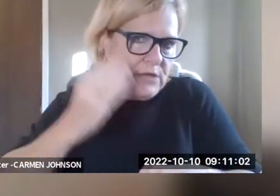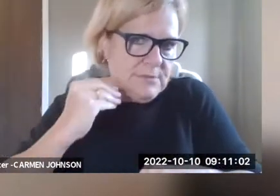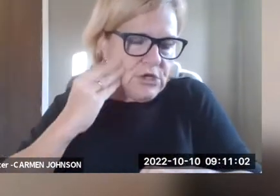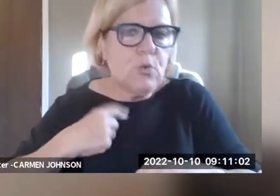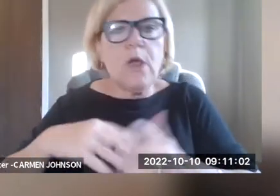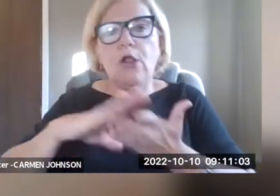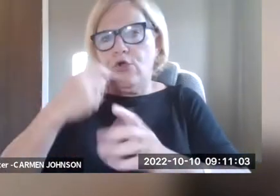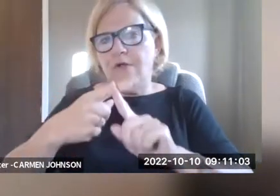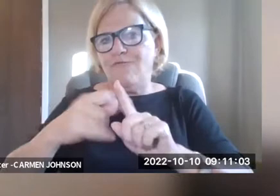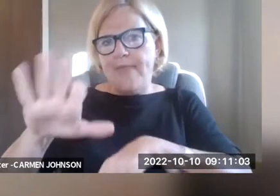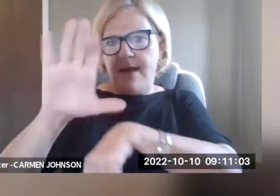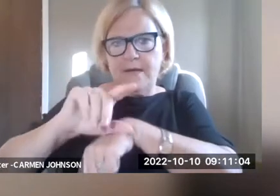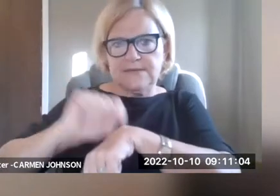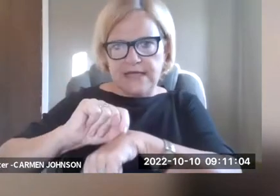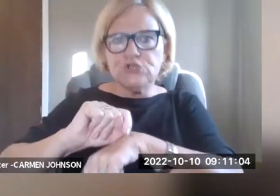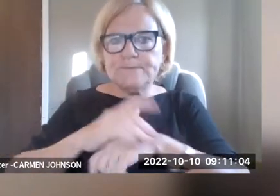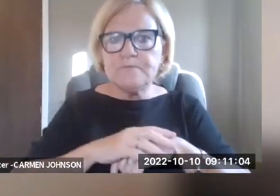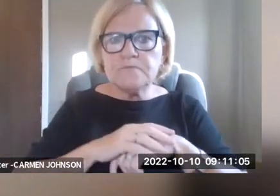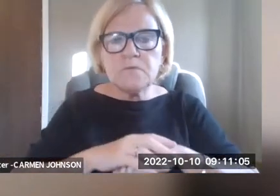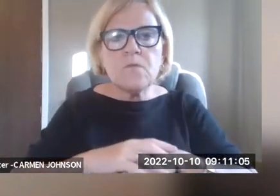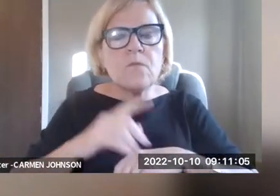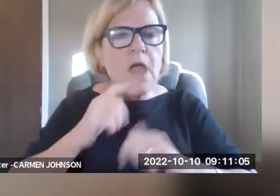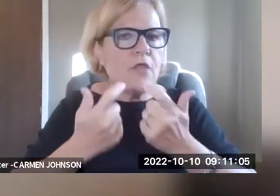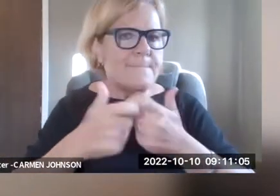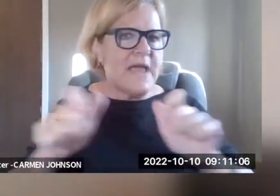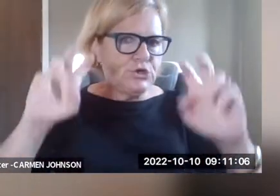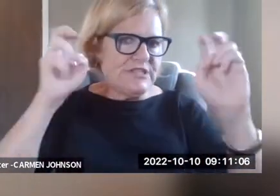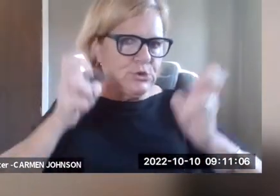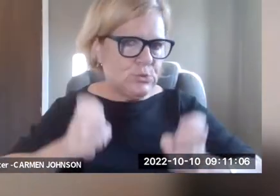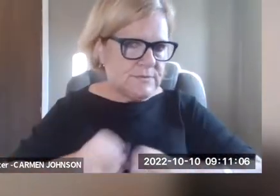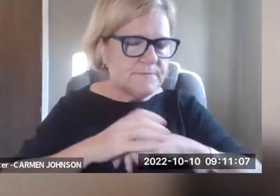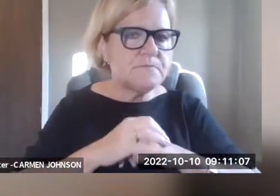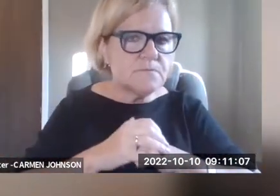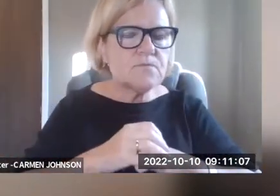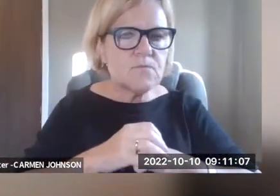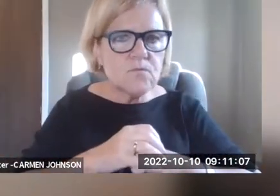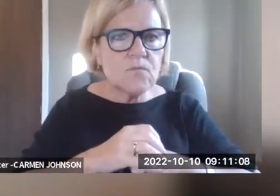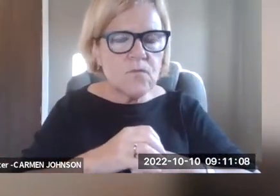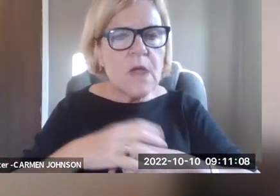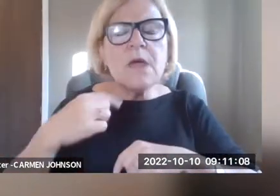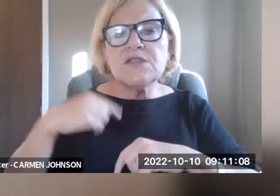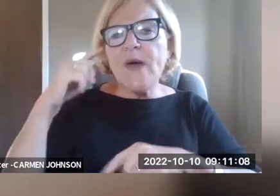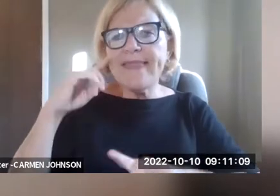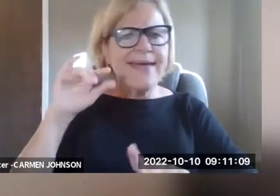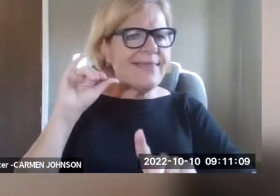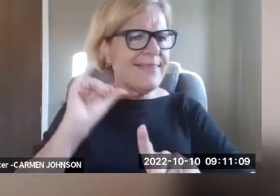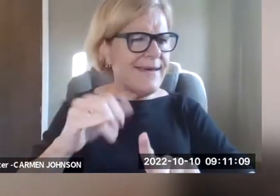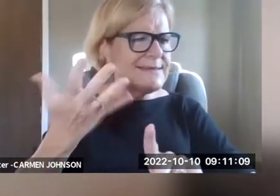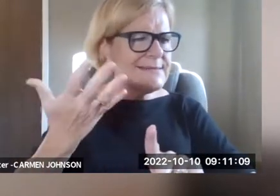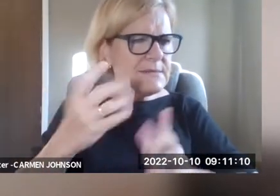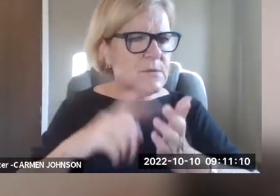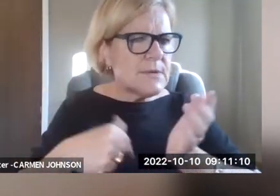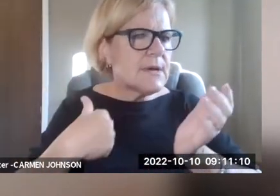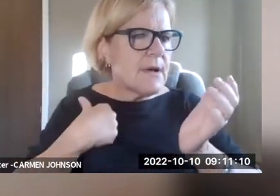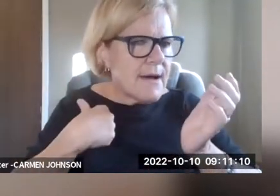made there and they, and they explore what we, um, know from our own experience and what we learned from all of that consultation are